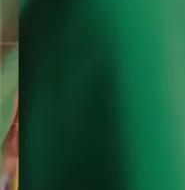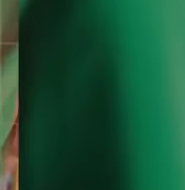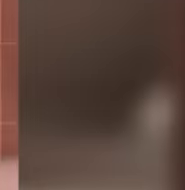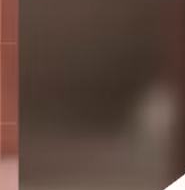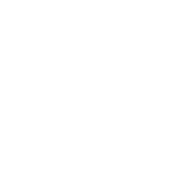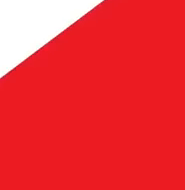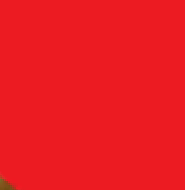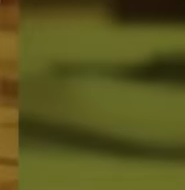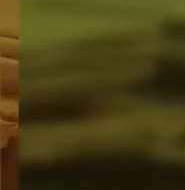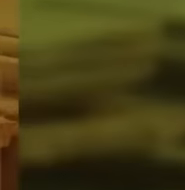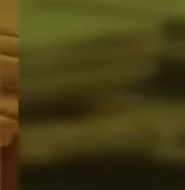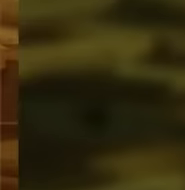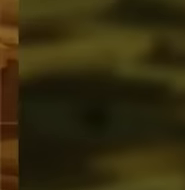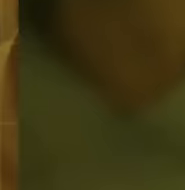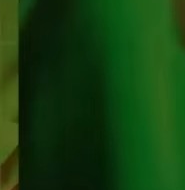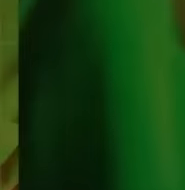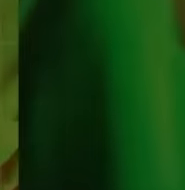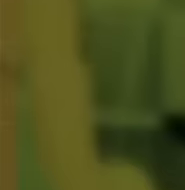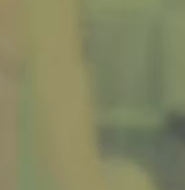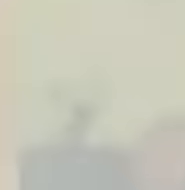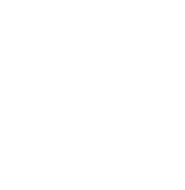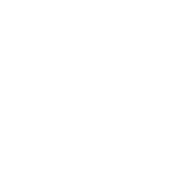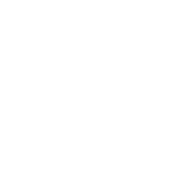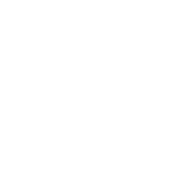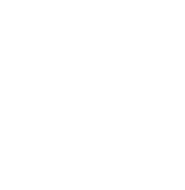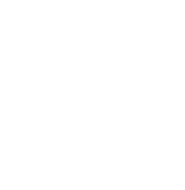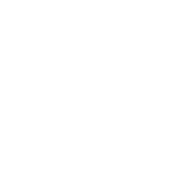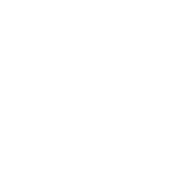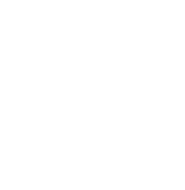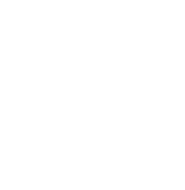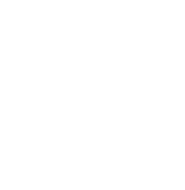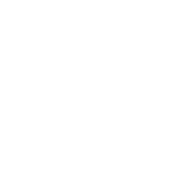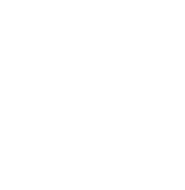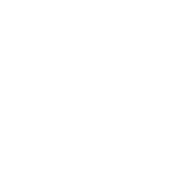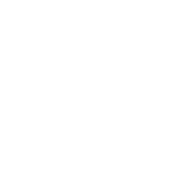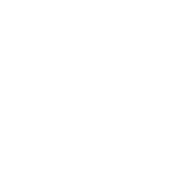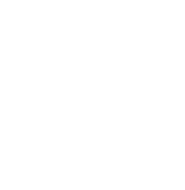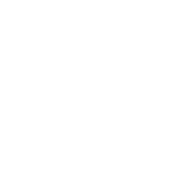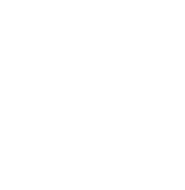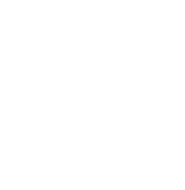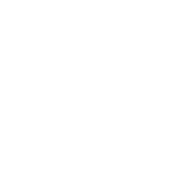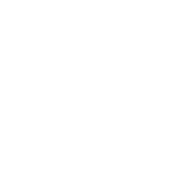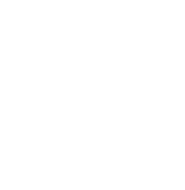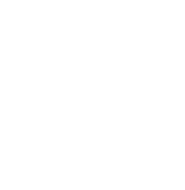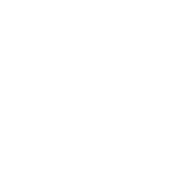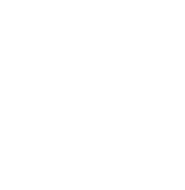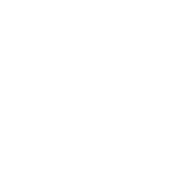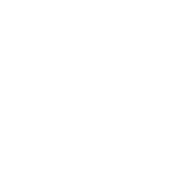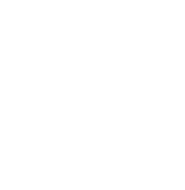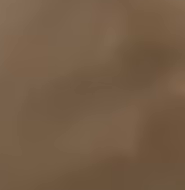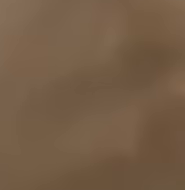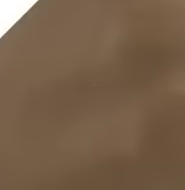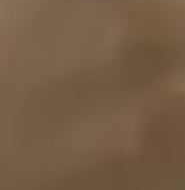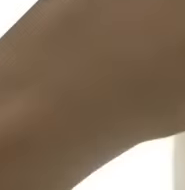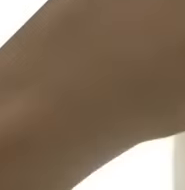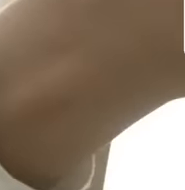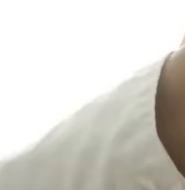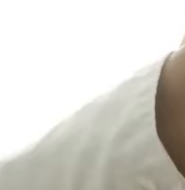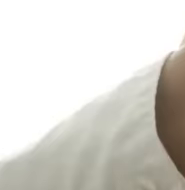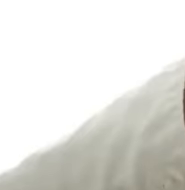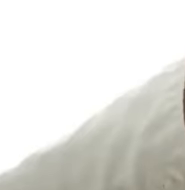growth. We will show you how scale up Trinidad and Tobago, a proven business building platform.